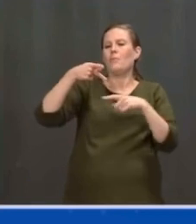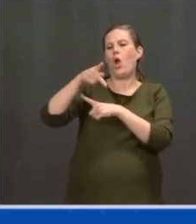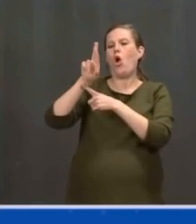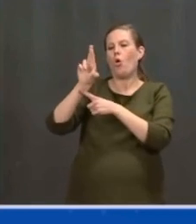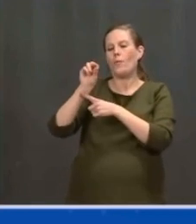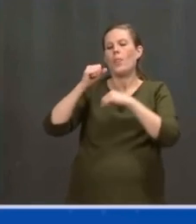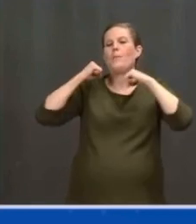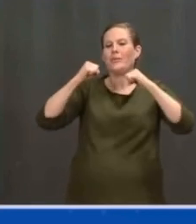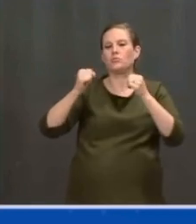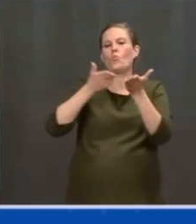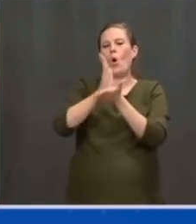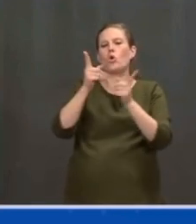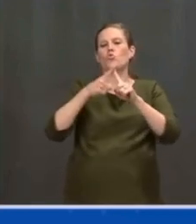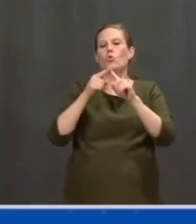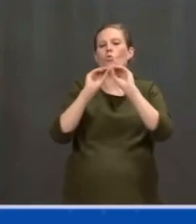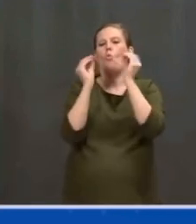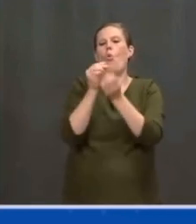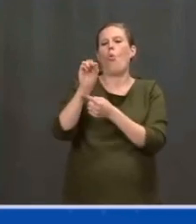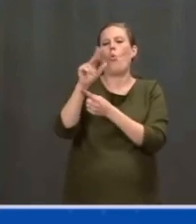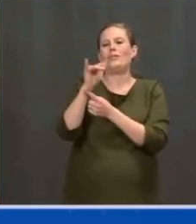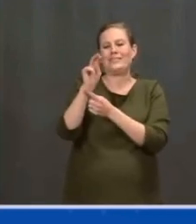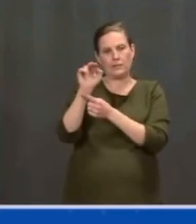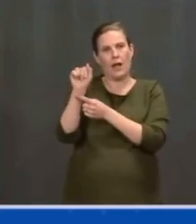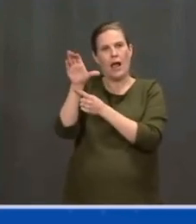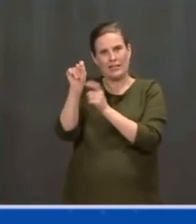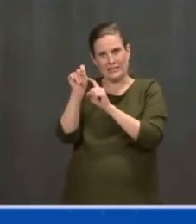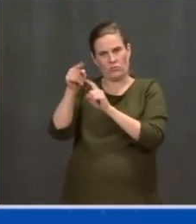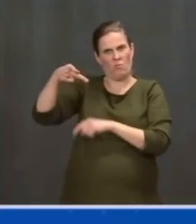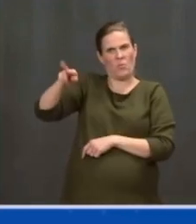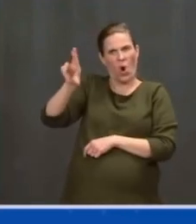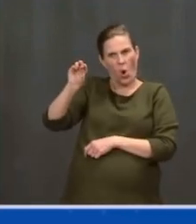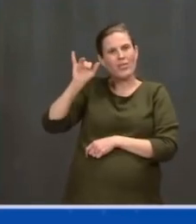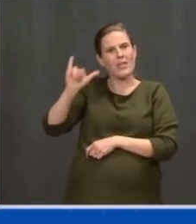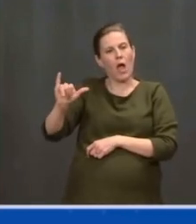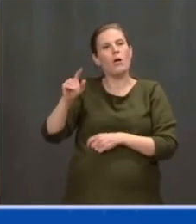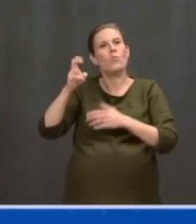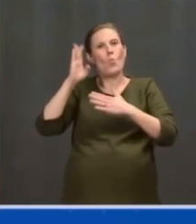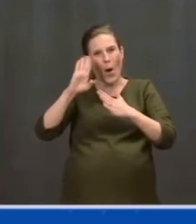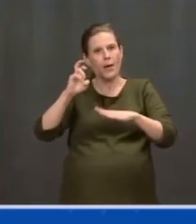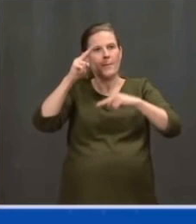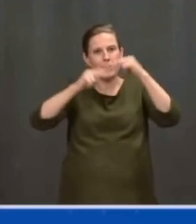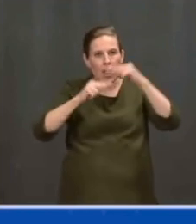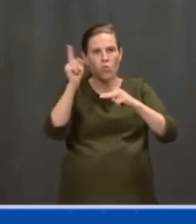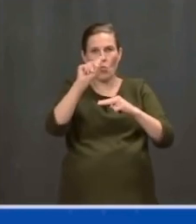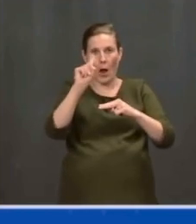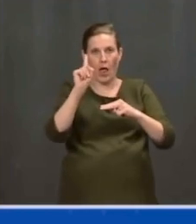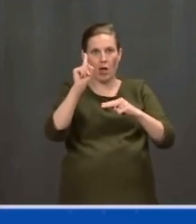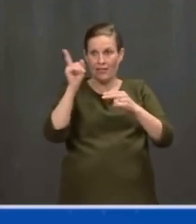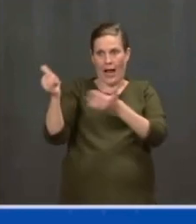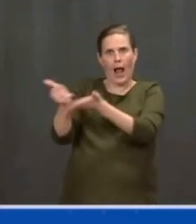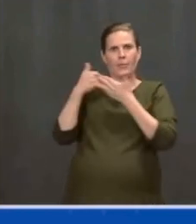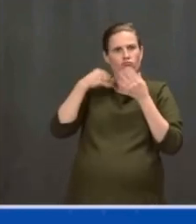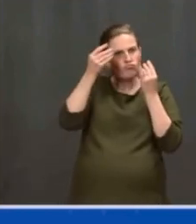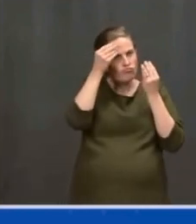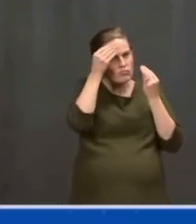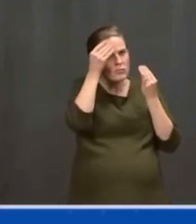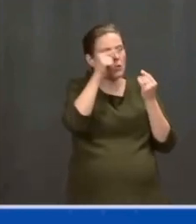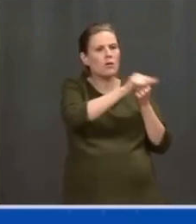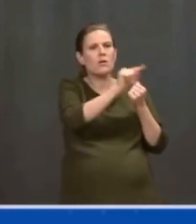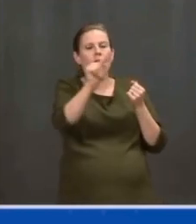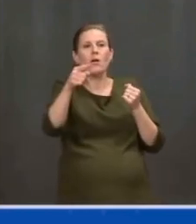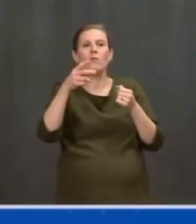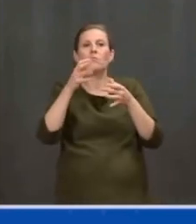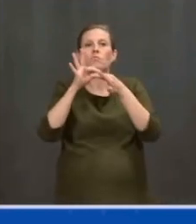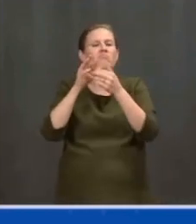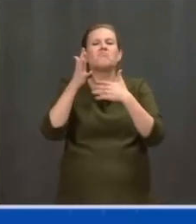builds, but it's also important to where we build. It includes everyone, regardless of your race or your zip code. Too